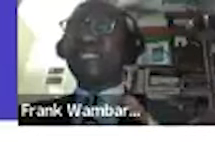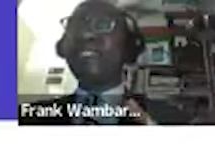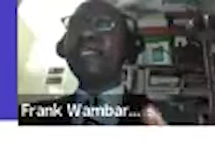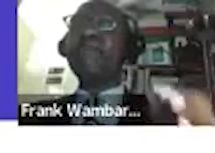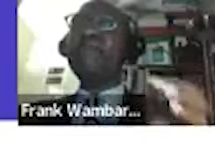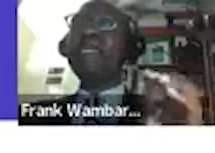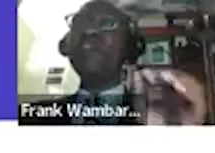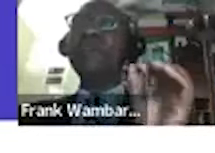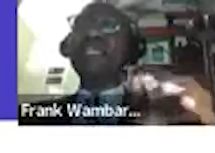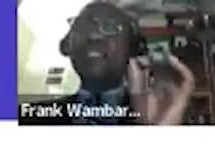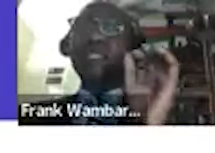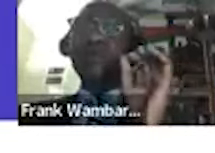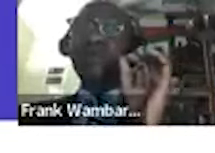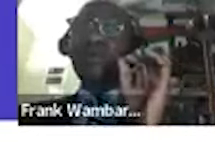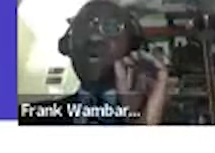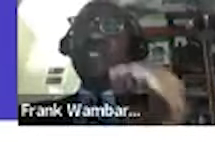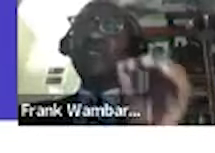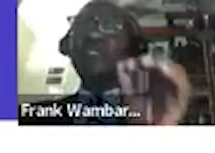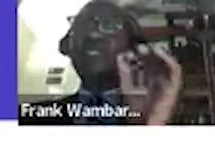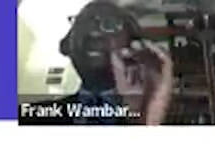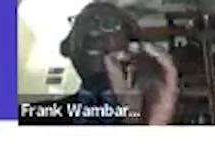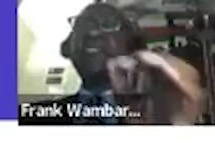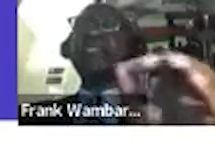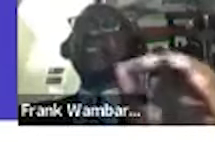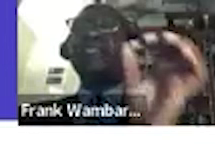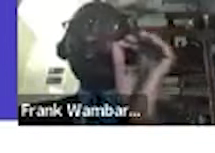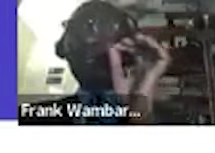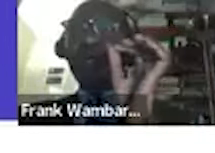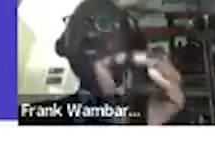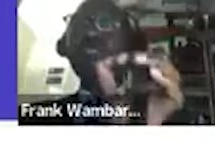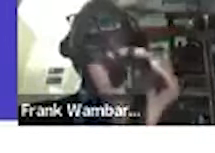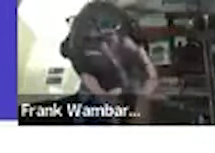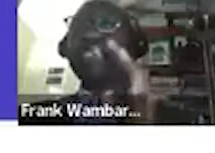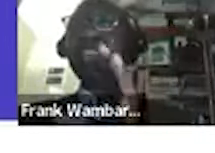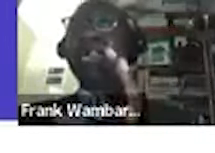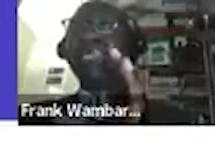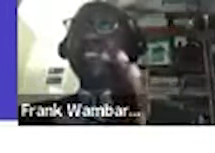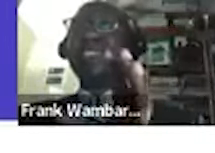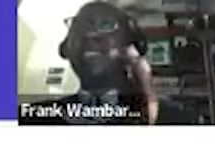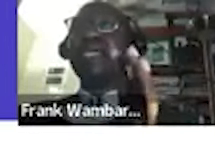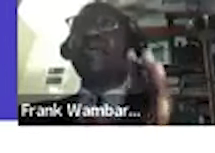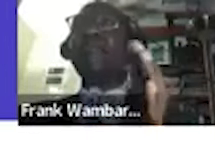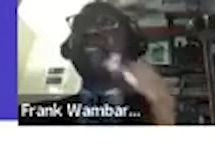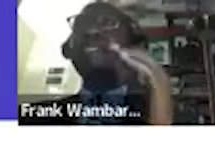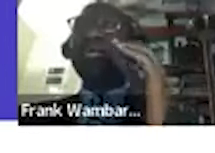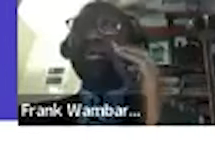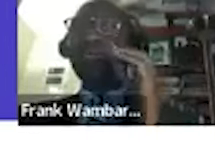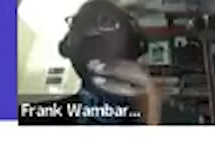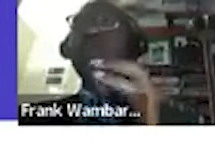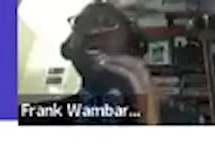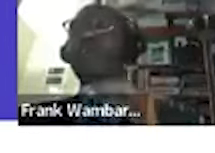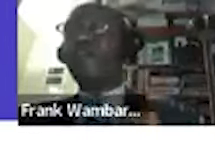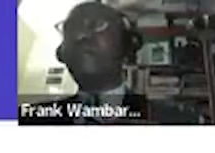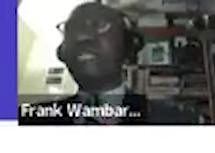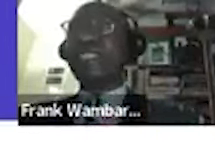addresses they make sure that when you say that you're going to live in a particular address it's a place they can